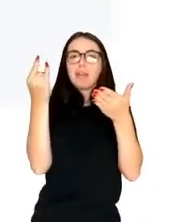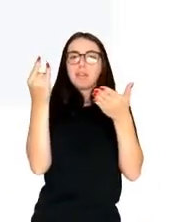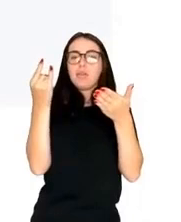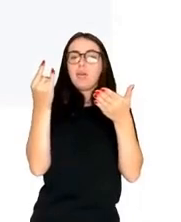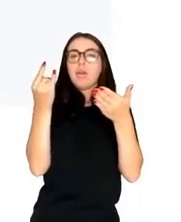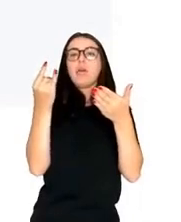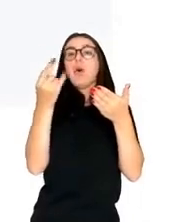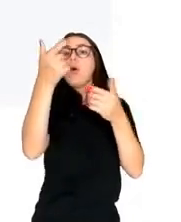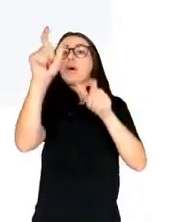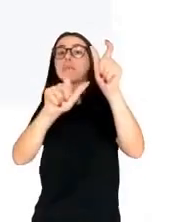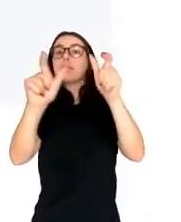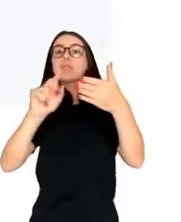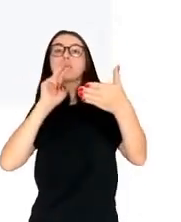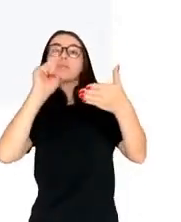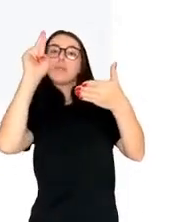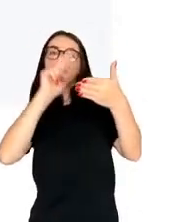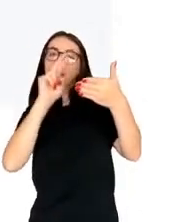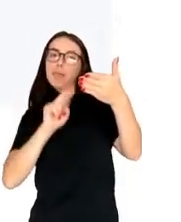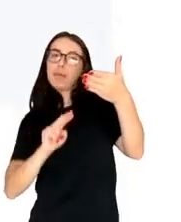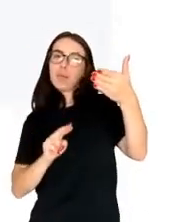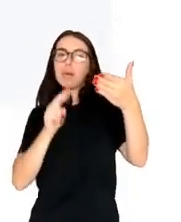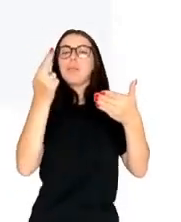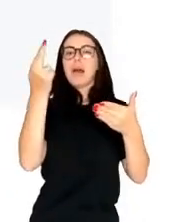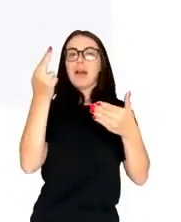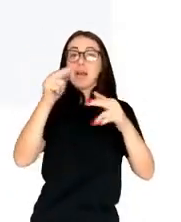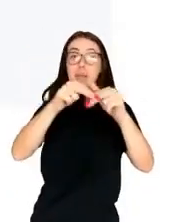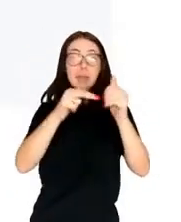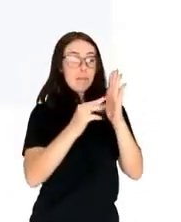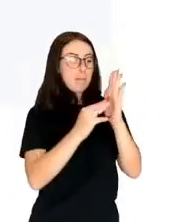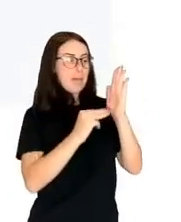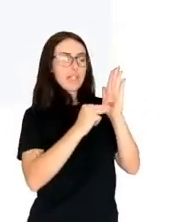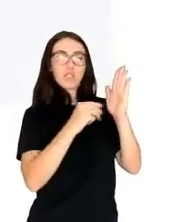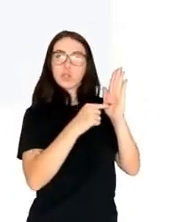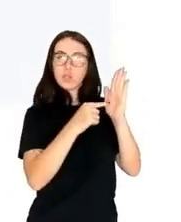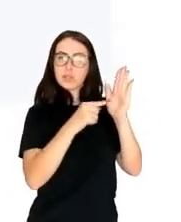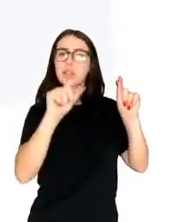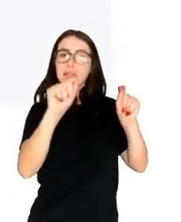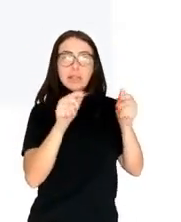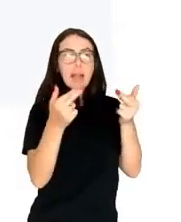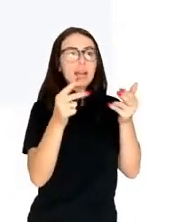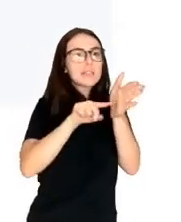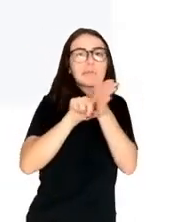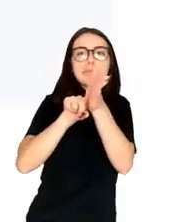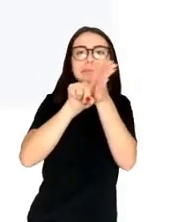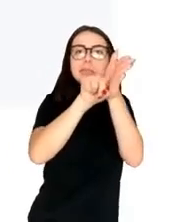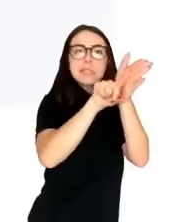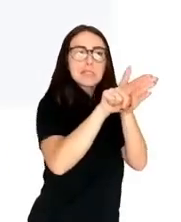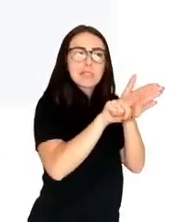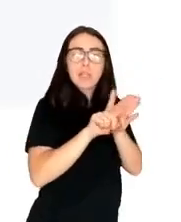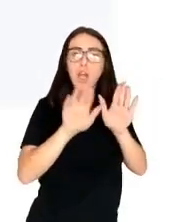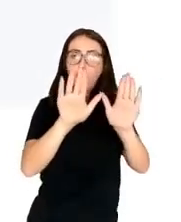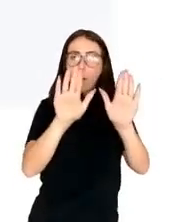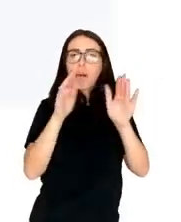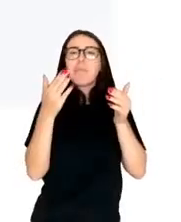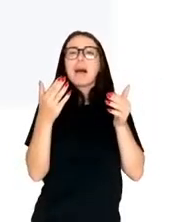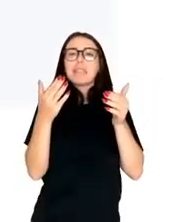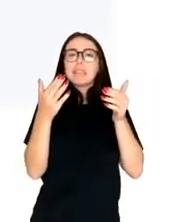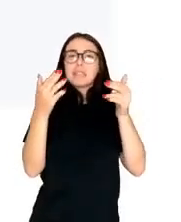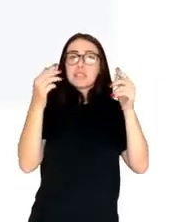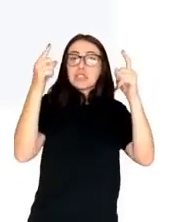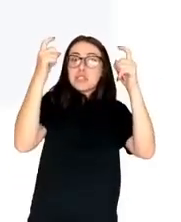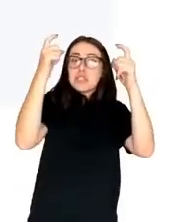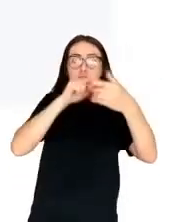marginally searchable, sometimes hard even to read, and sometimes in difficult formats. And